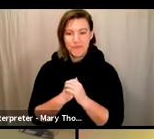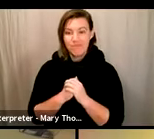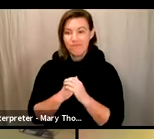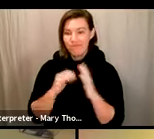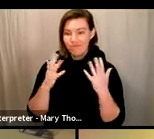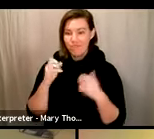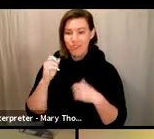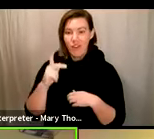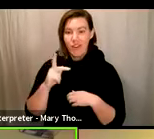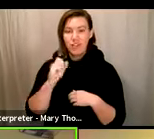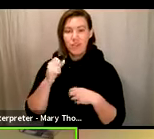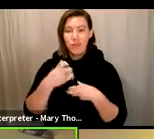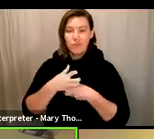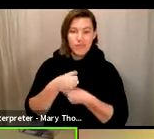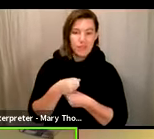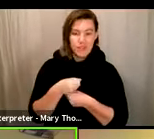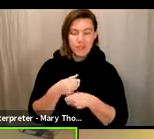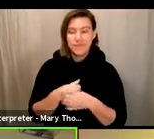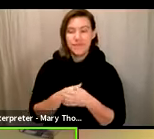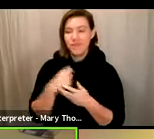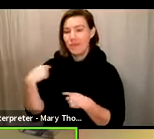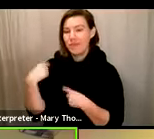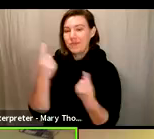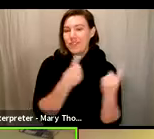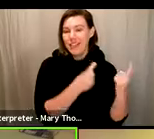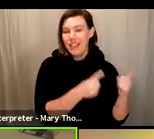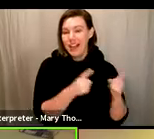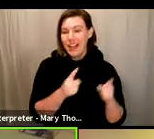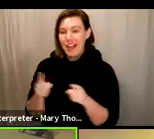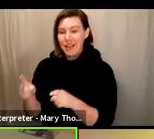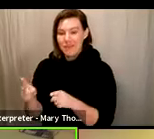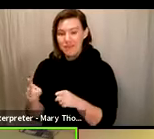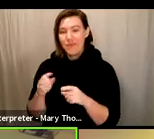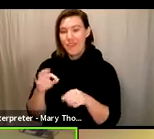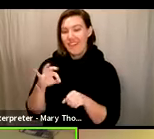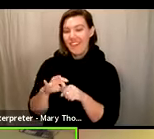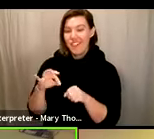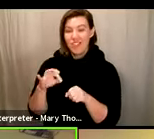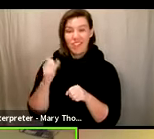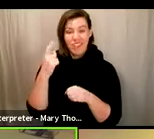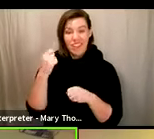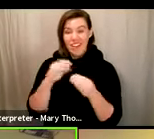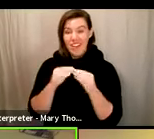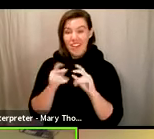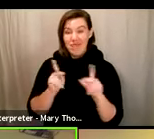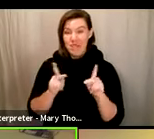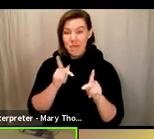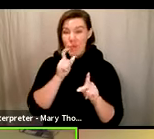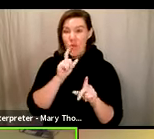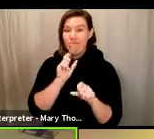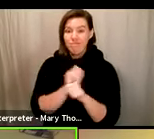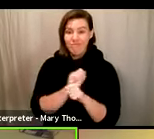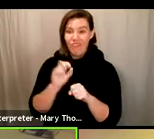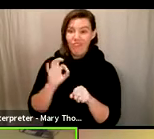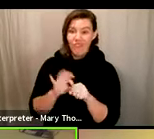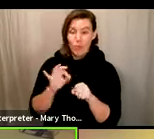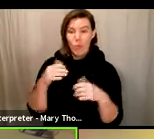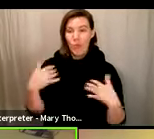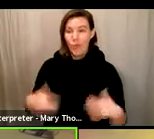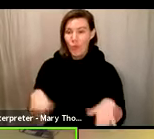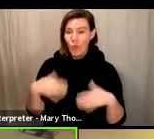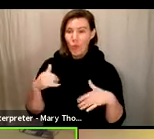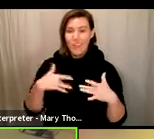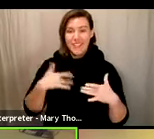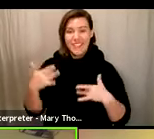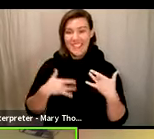summary about this election. First things first, let's talk turnout. Super exciting election. We were pushing King County voters pretty hard,